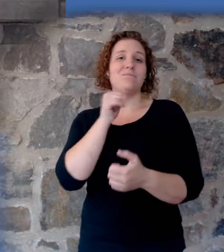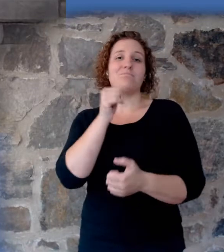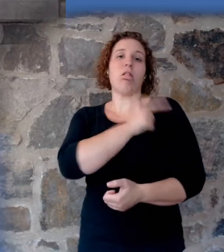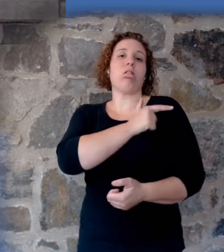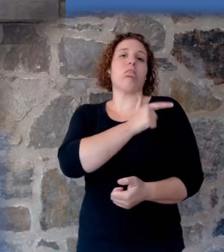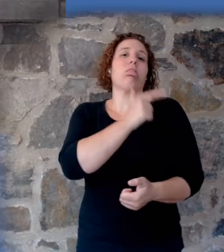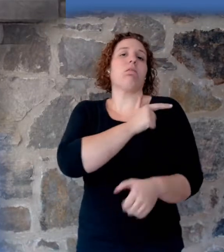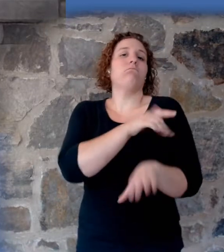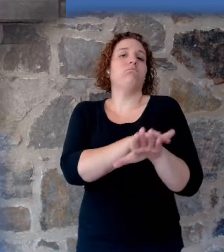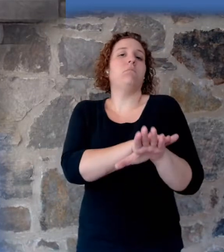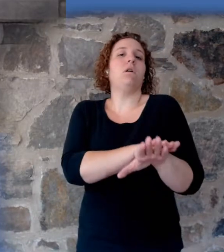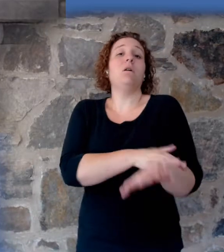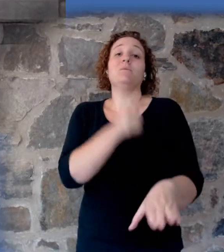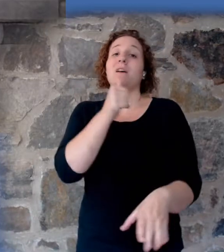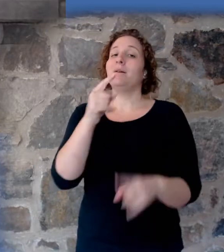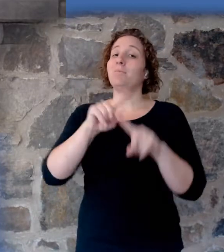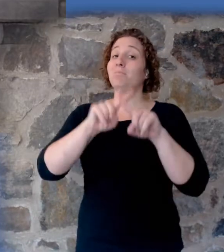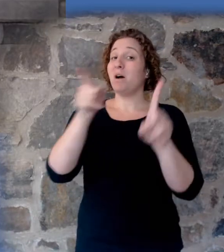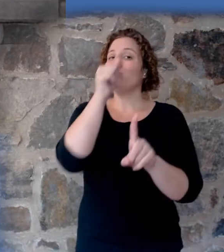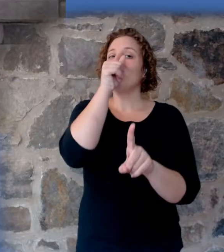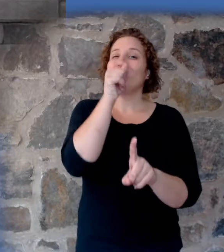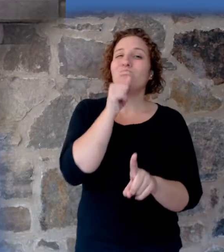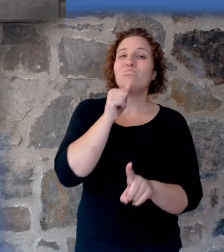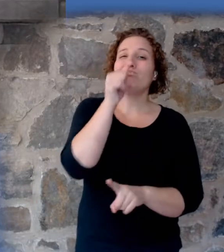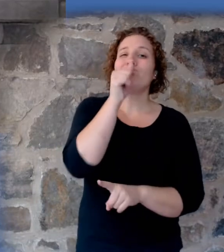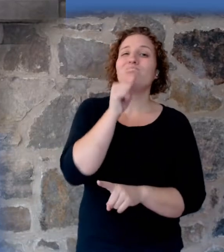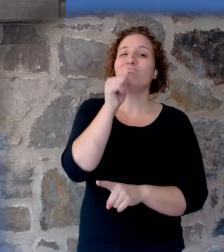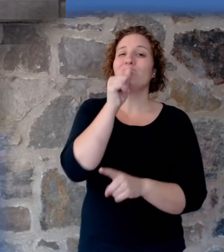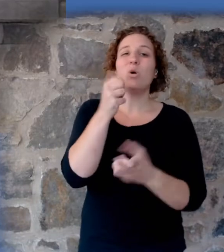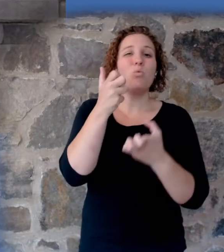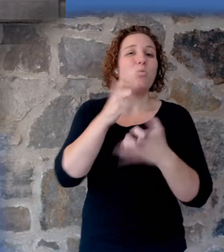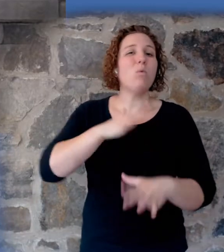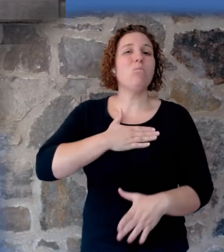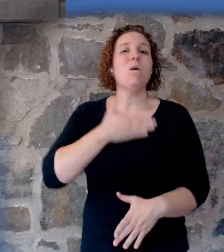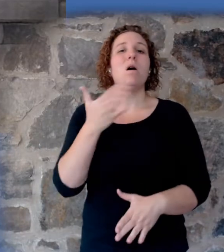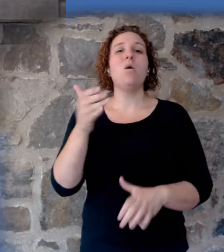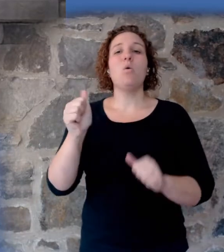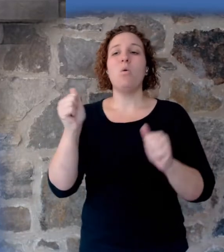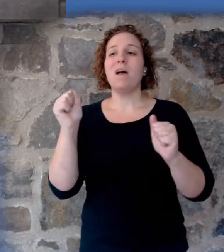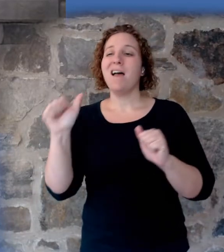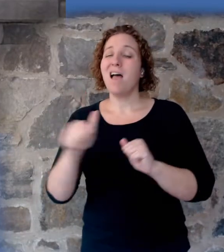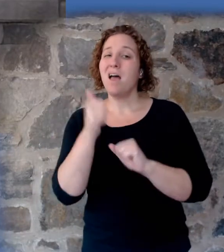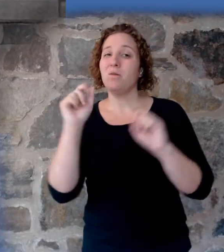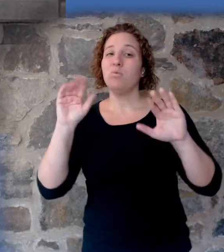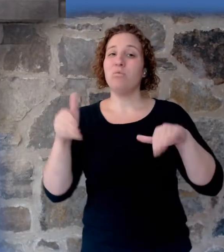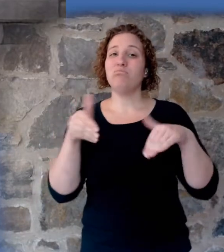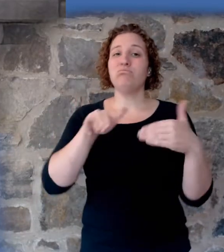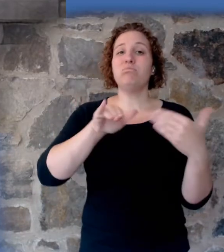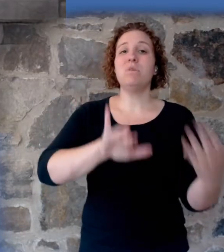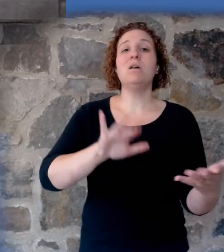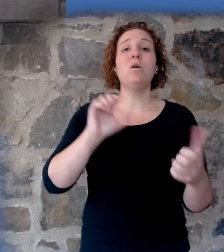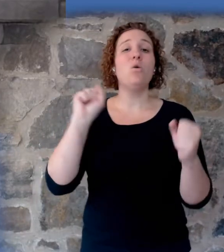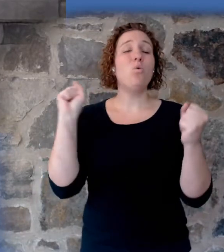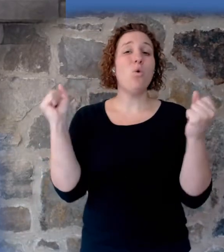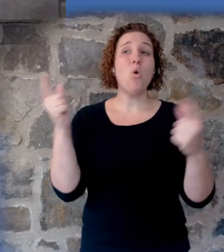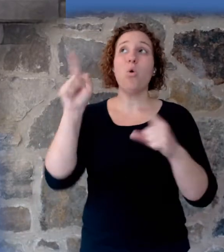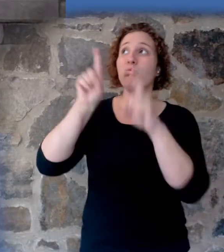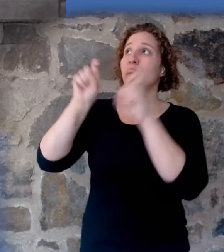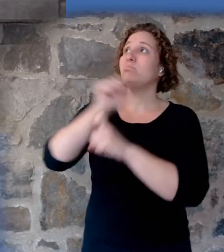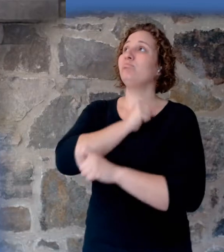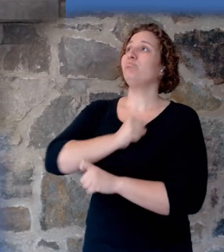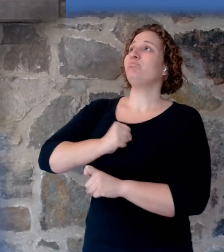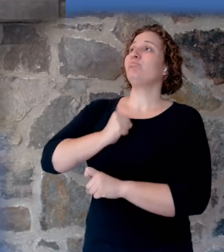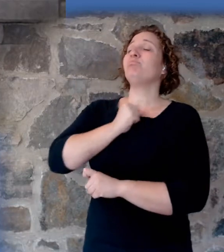is longsuffering to usward, not willing that any should perish, but that all should come to repentance. But the day of the Lord